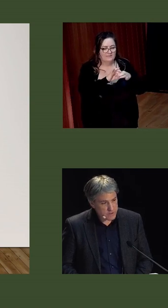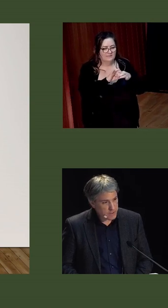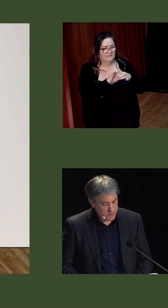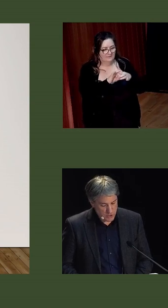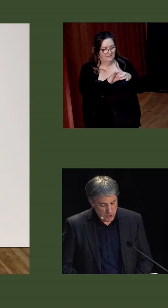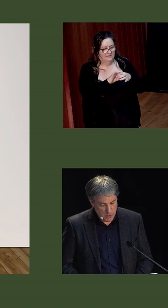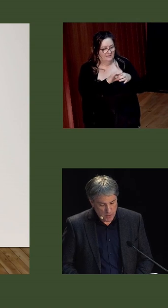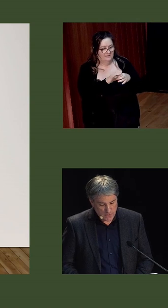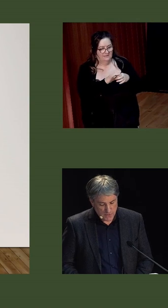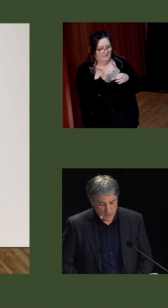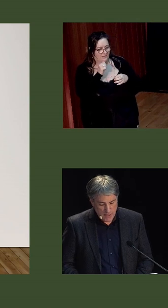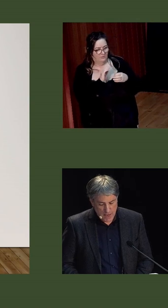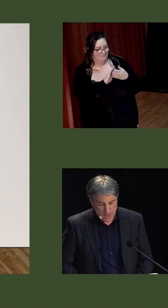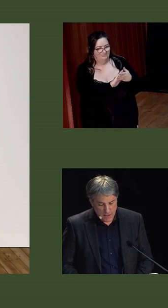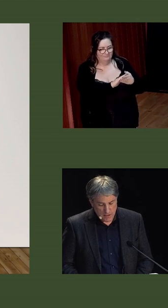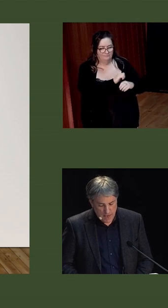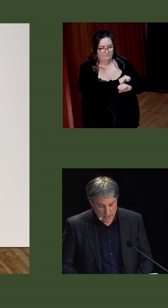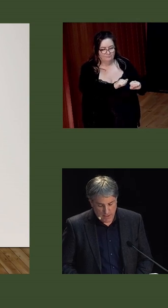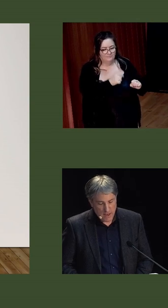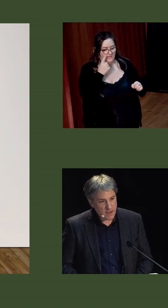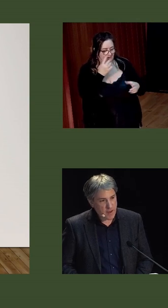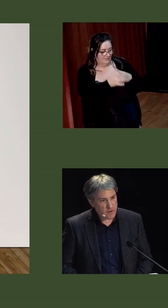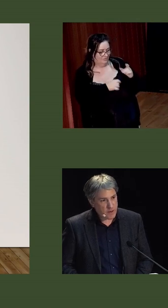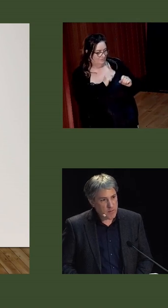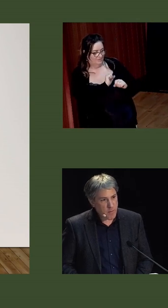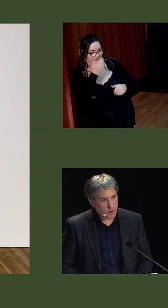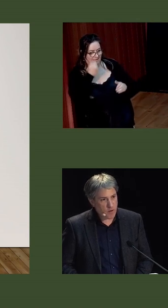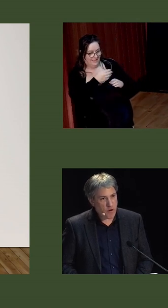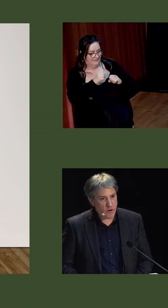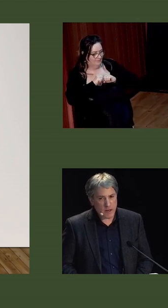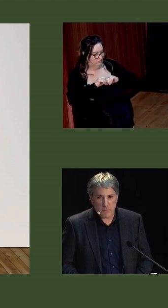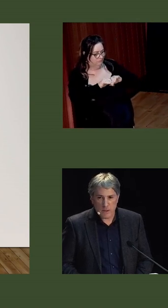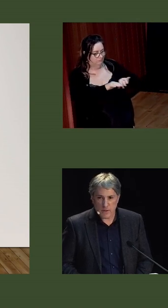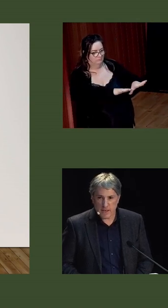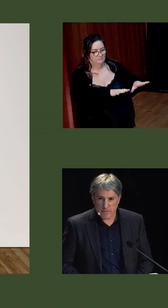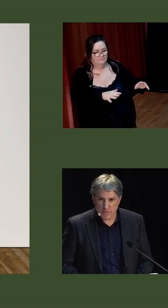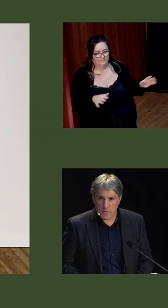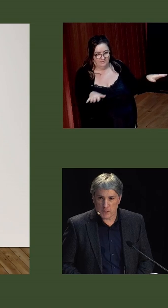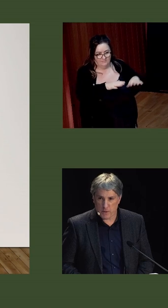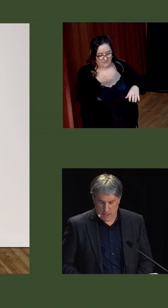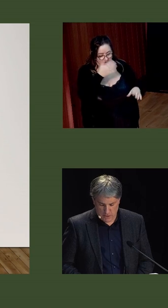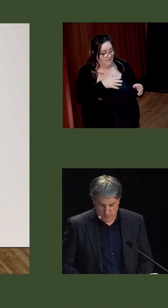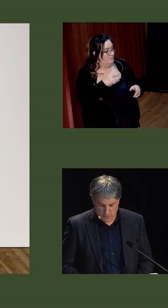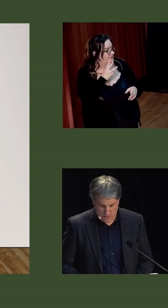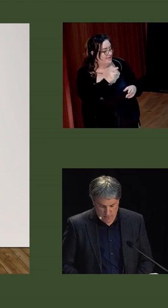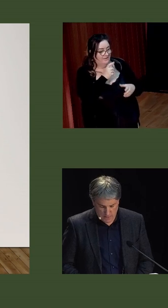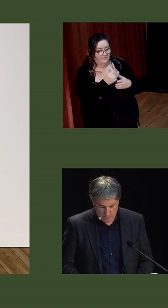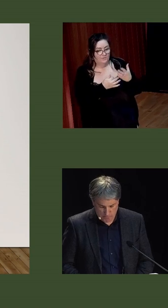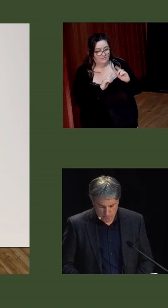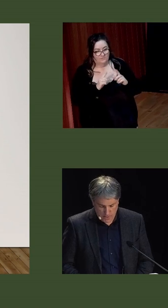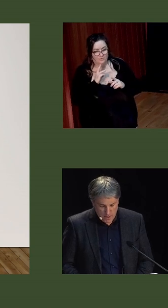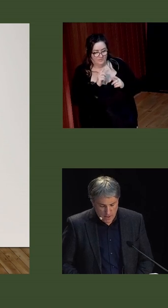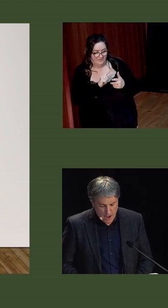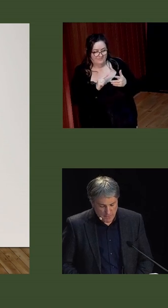an unrivalled institutional presence and inculcating a Catholic moral order. And I'm going to say a few words about each of those